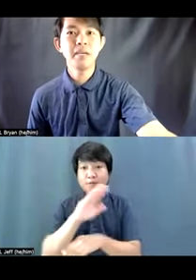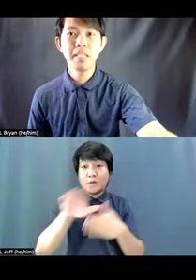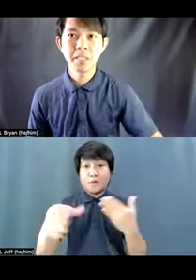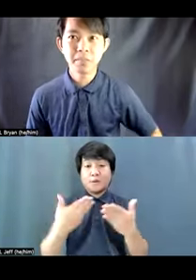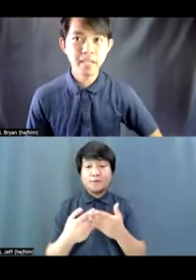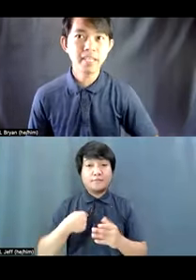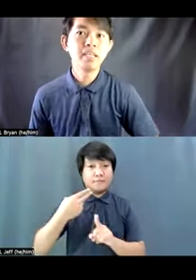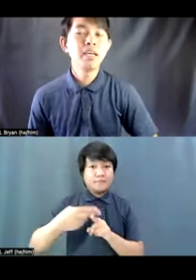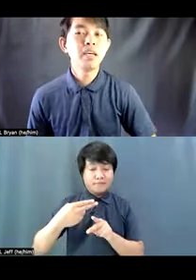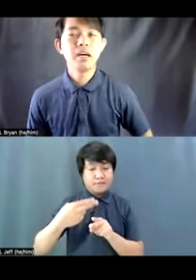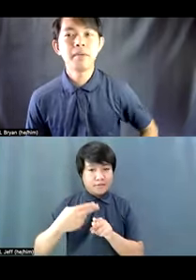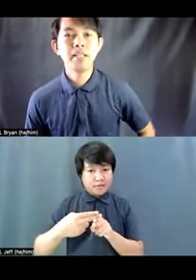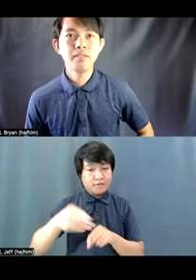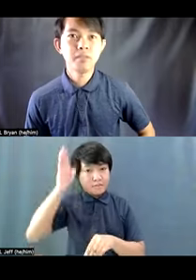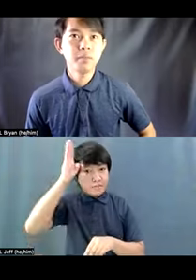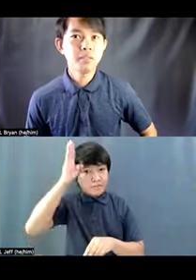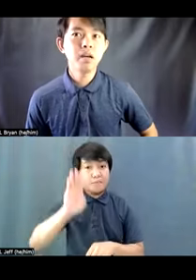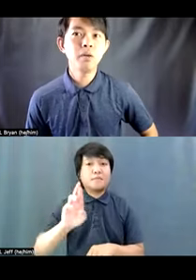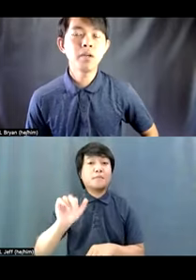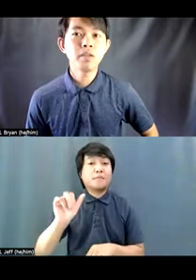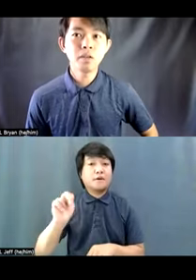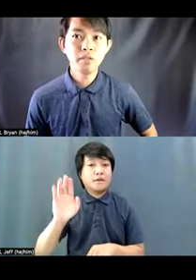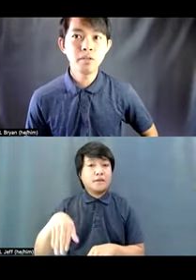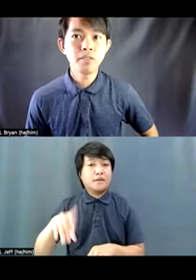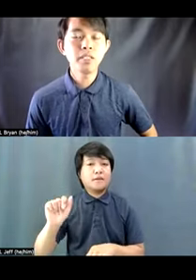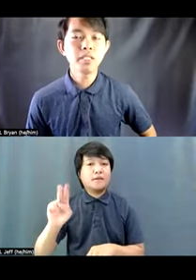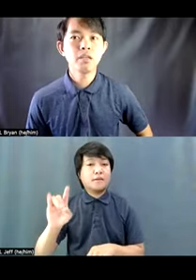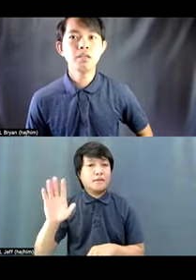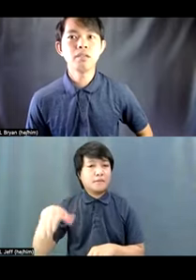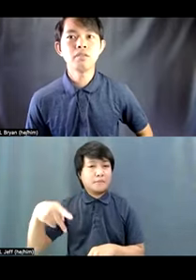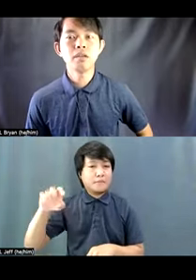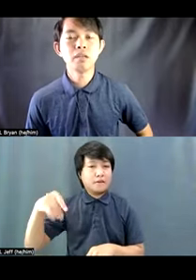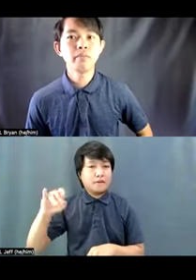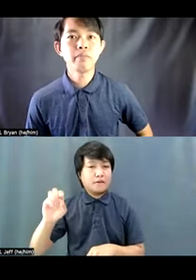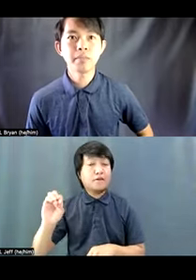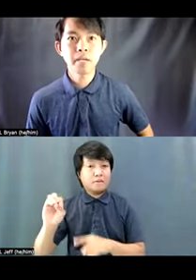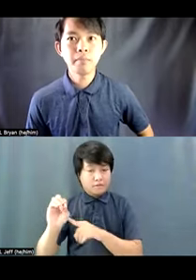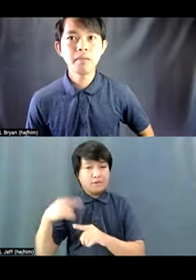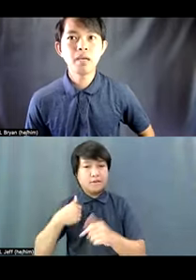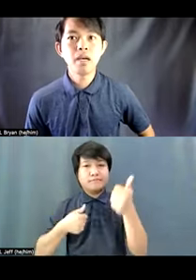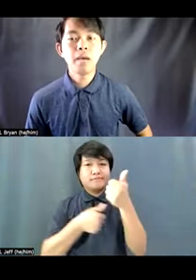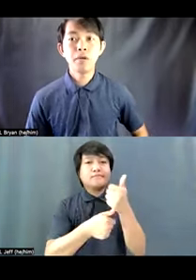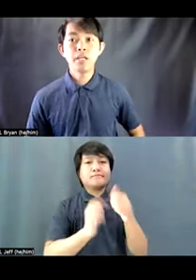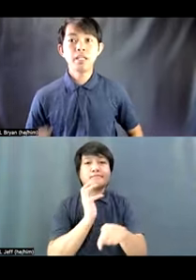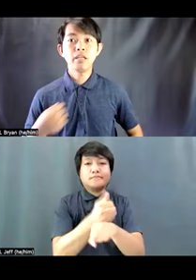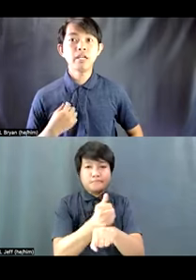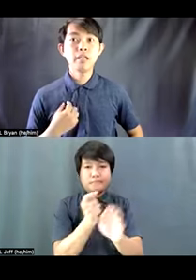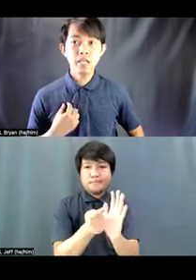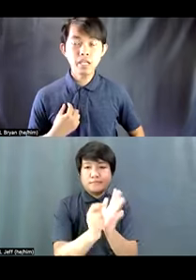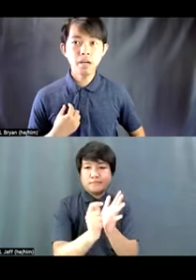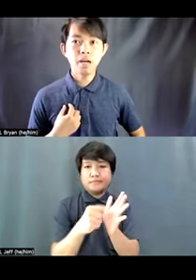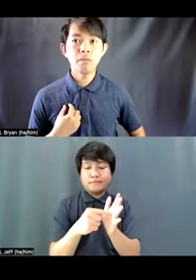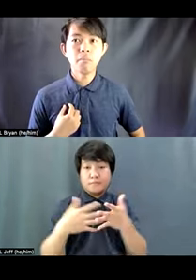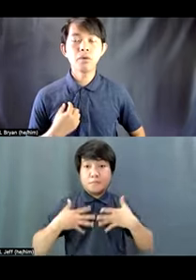My name is Brian. Brian David Pepito, one of the co-founders of TerpCAP. I'm wearing dark